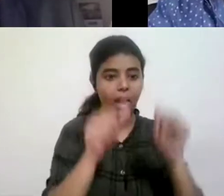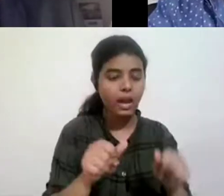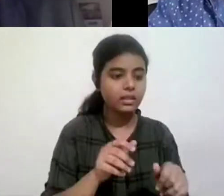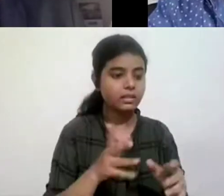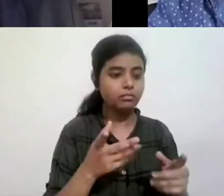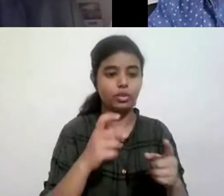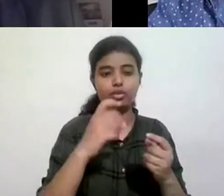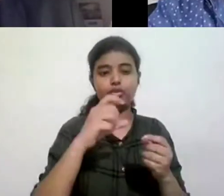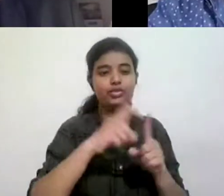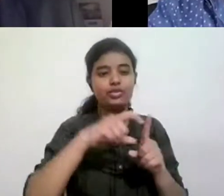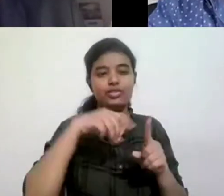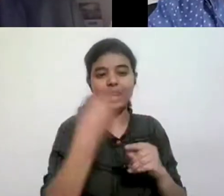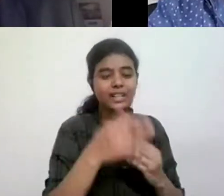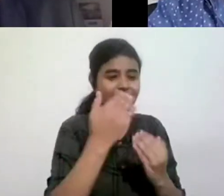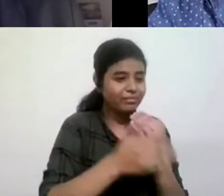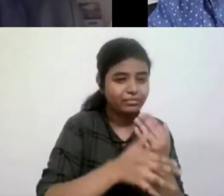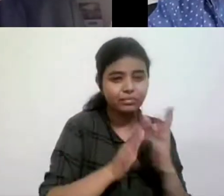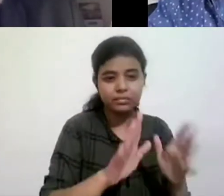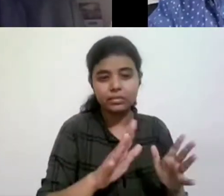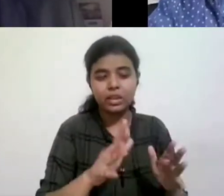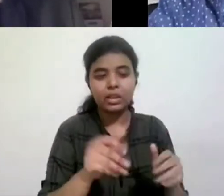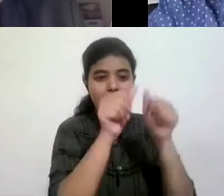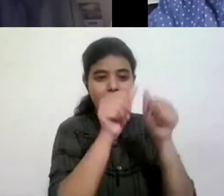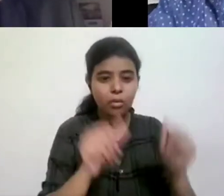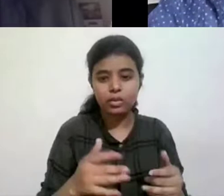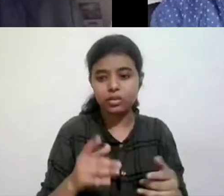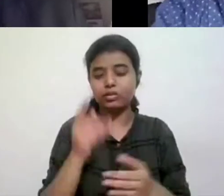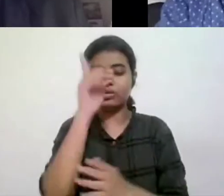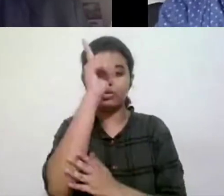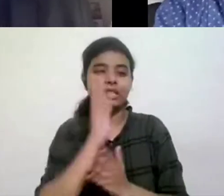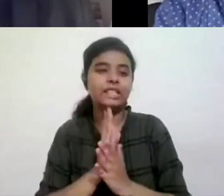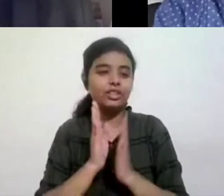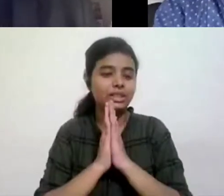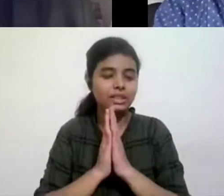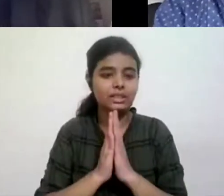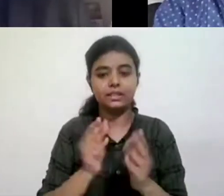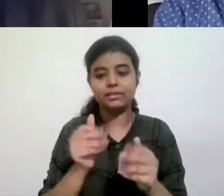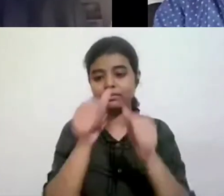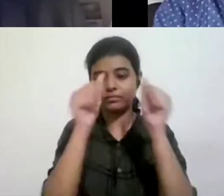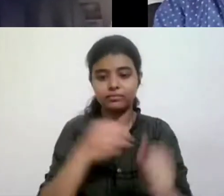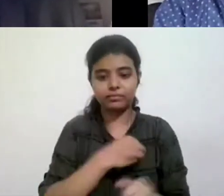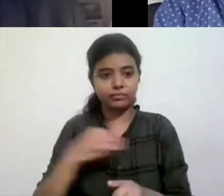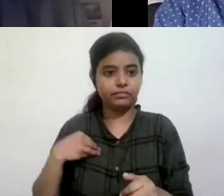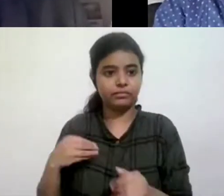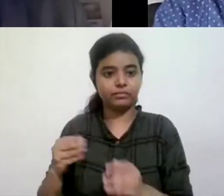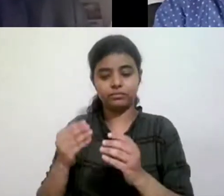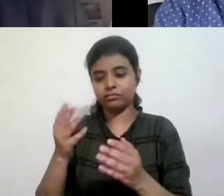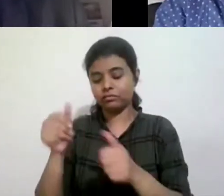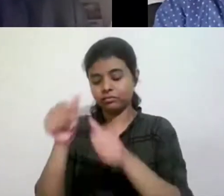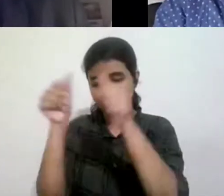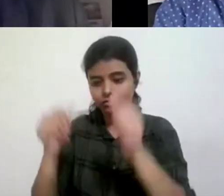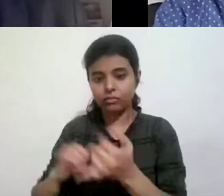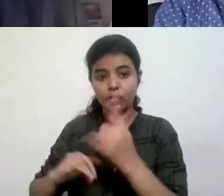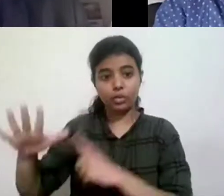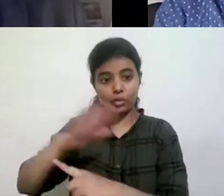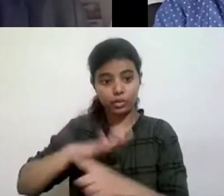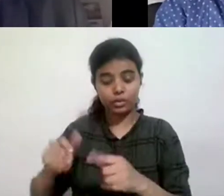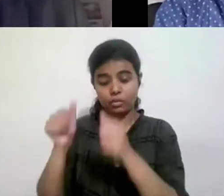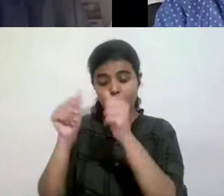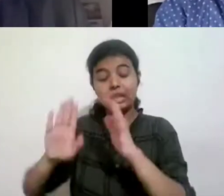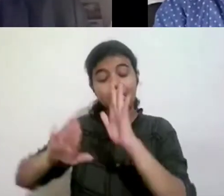the charity model, then the, uh, you know, the, or to say religious model, then a medical model, and then a social model, and now cultural model.